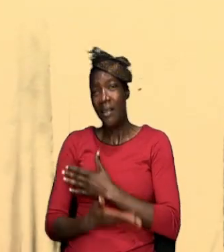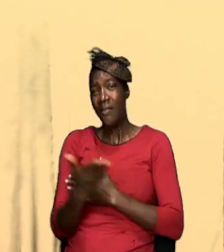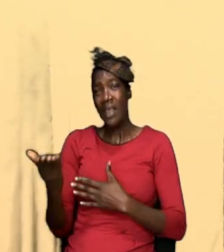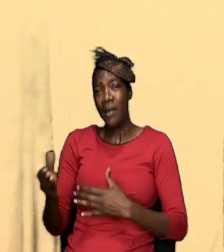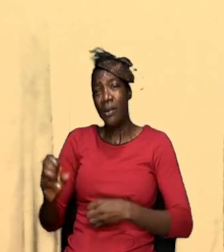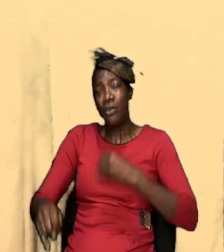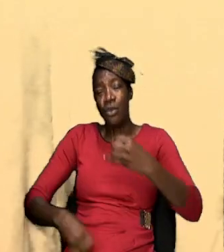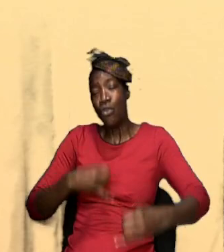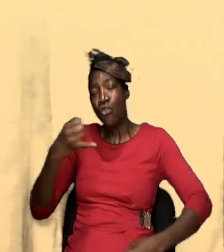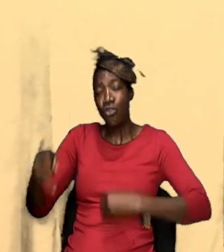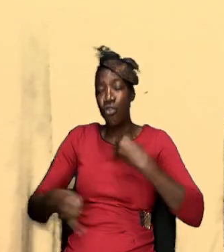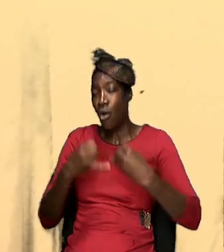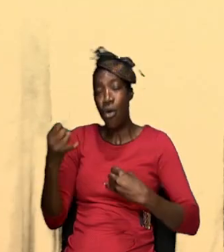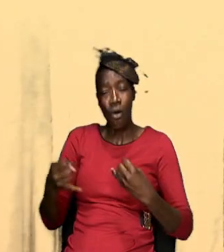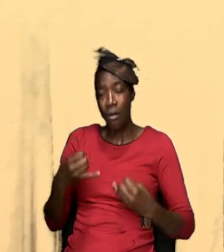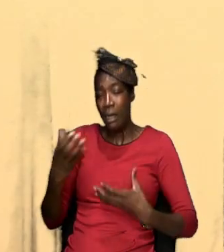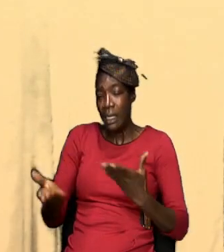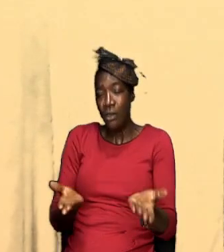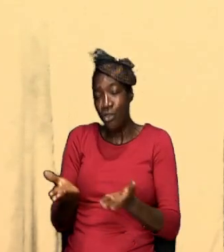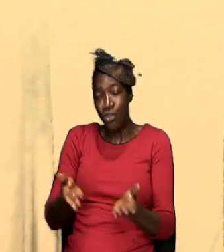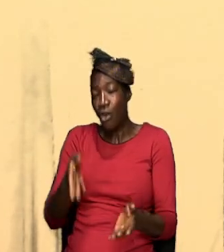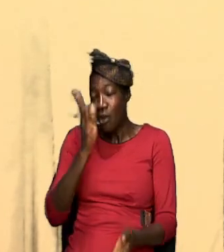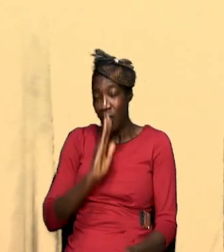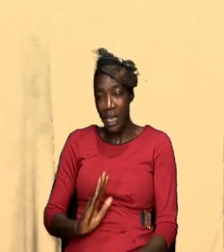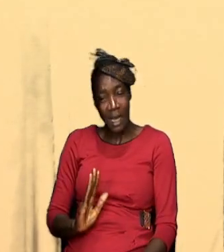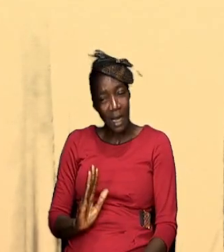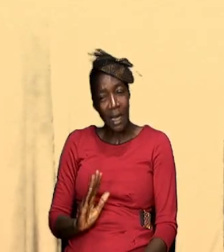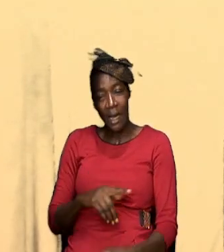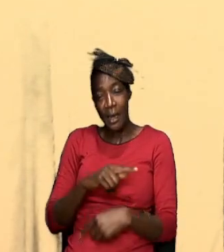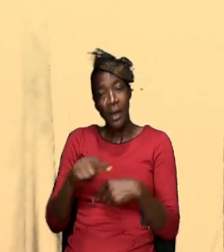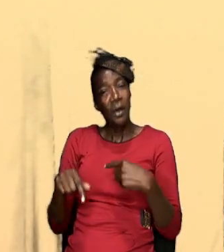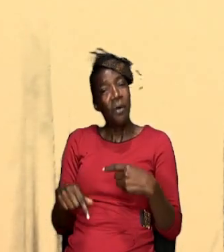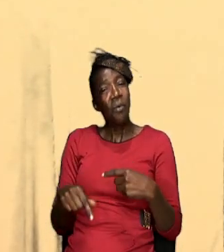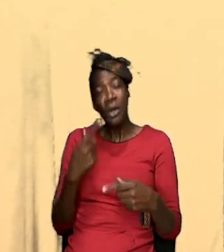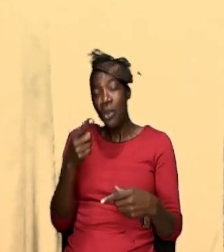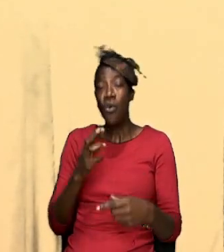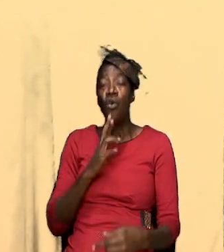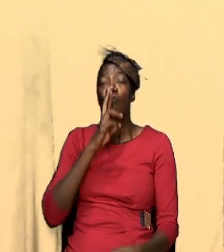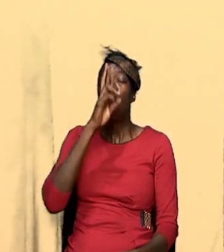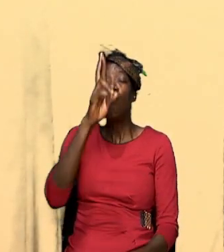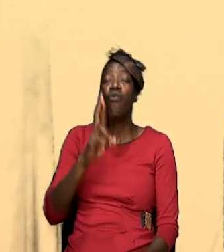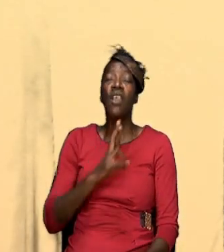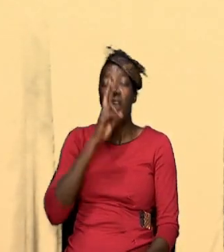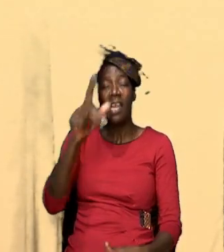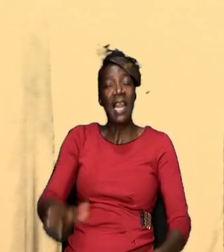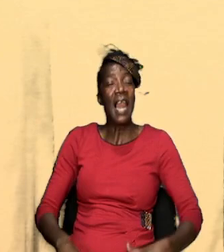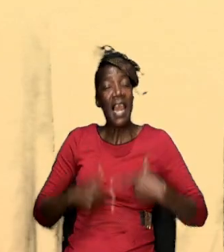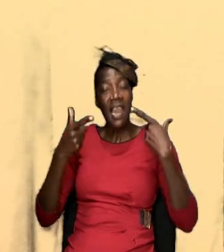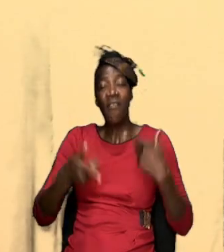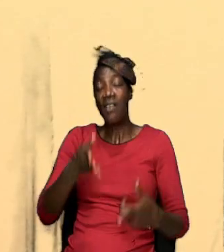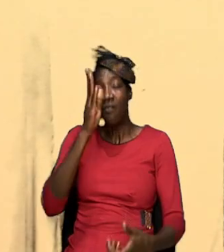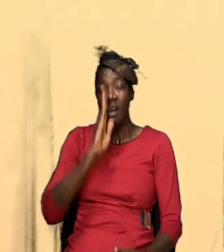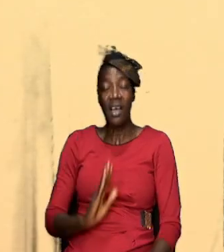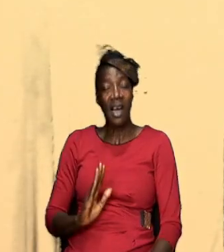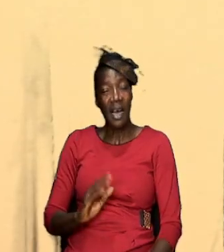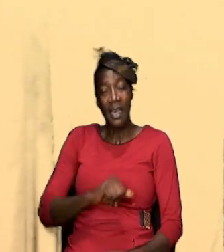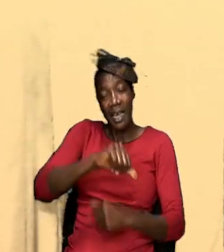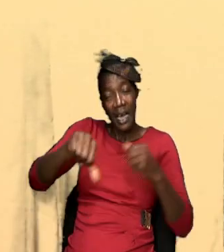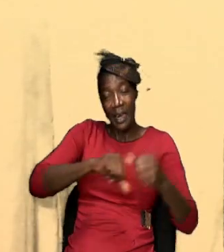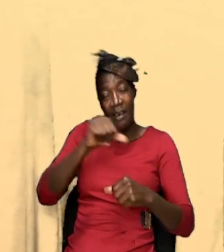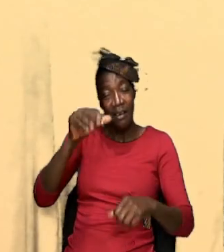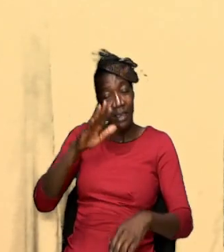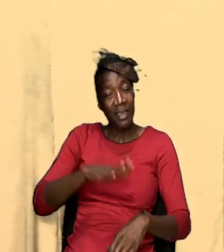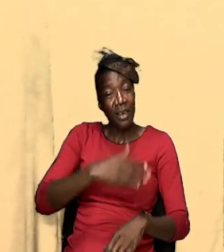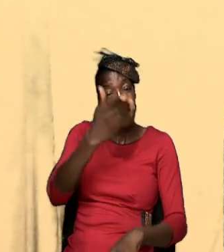joy in serving God and when you are really really living for God and the anointing is